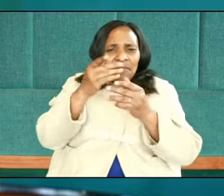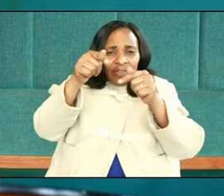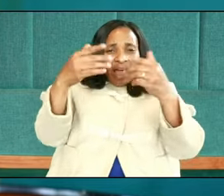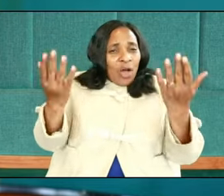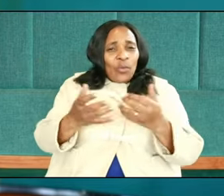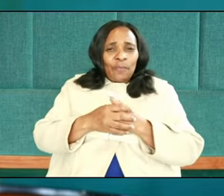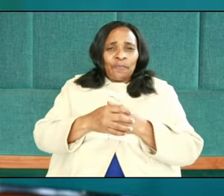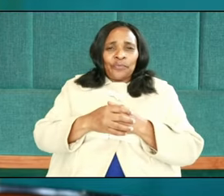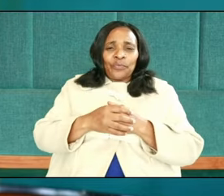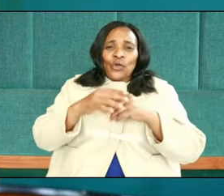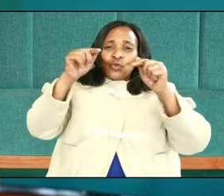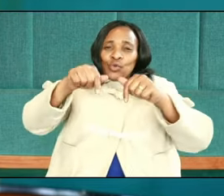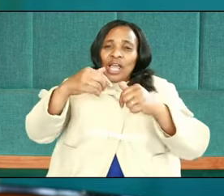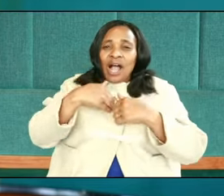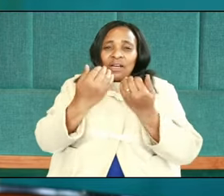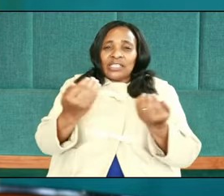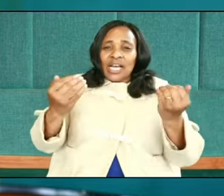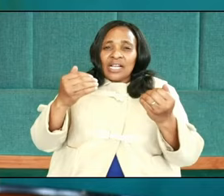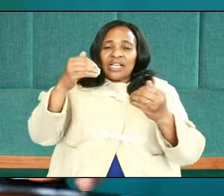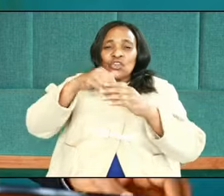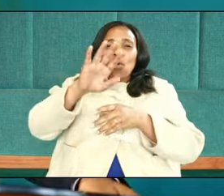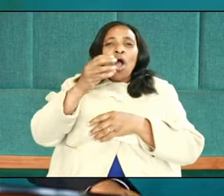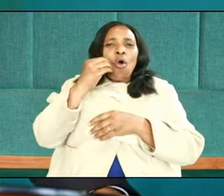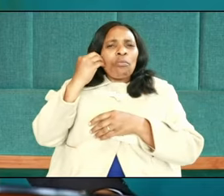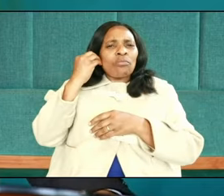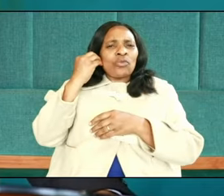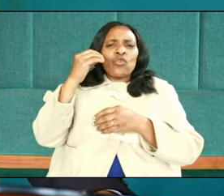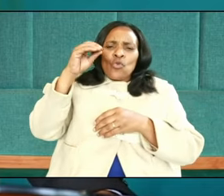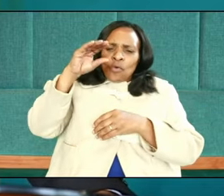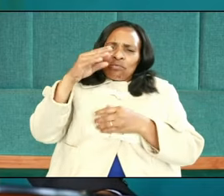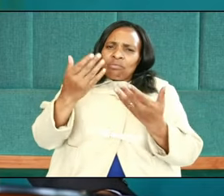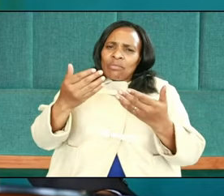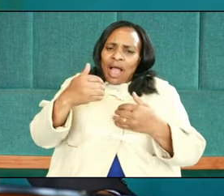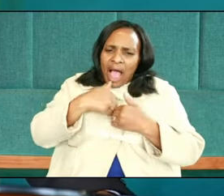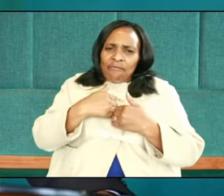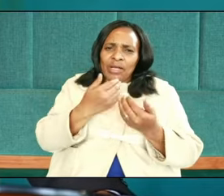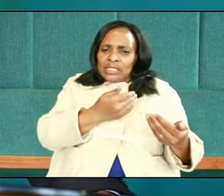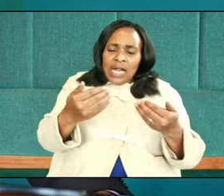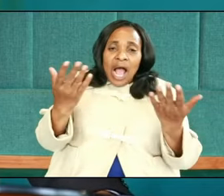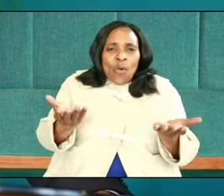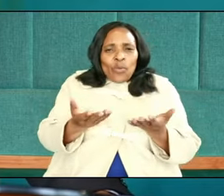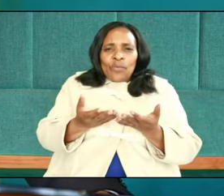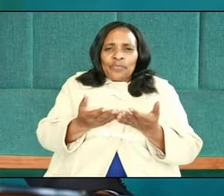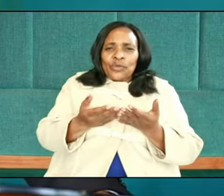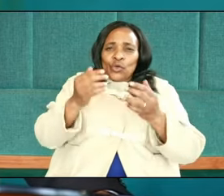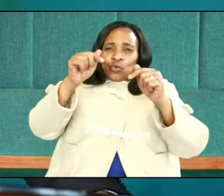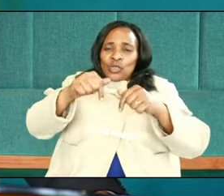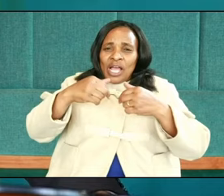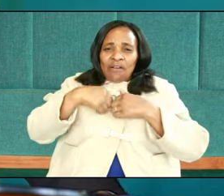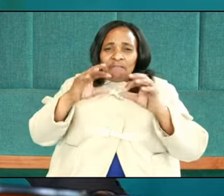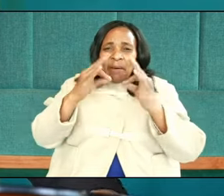Today you have a job of your own. How do you think you got that? Today you have a family of your own.